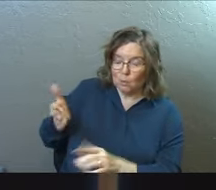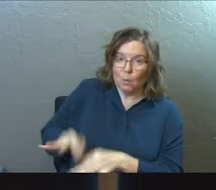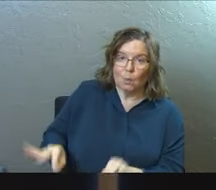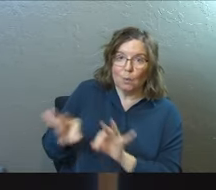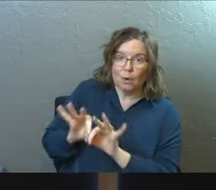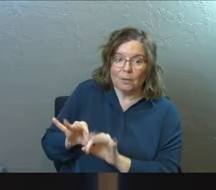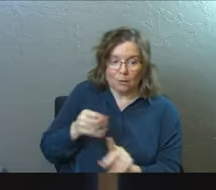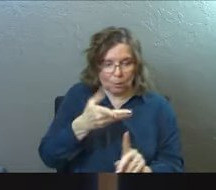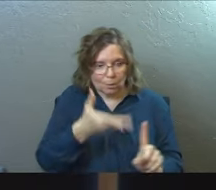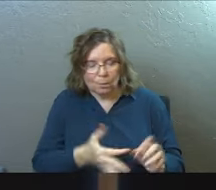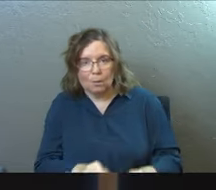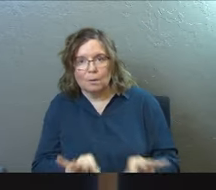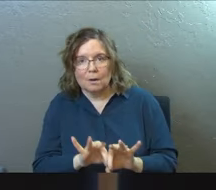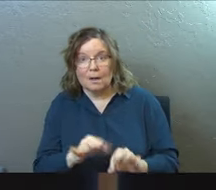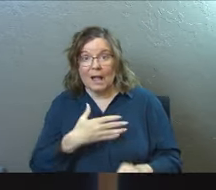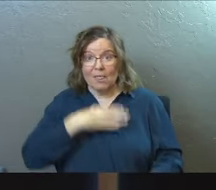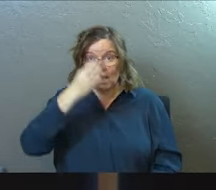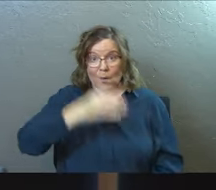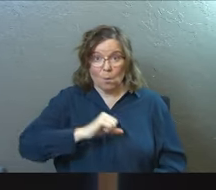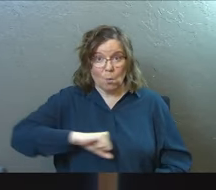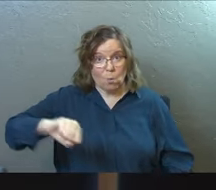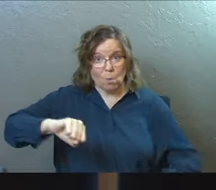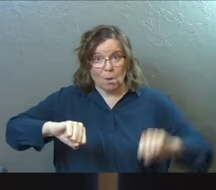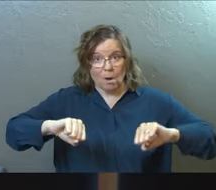had to let down their walls, yeah?